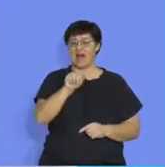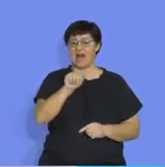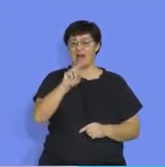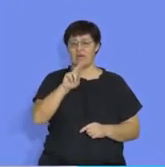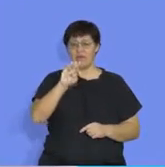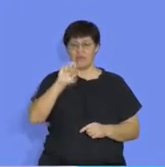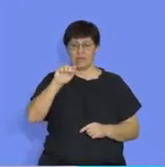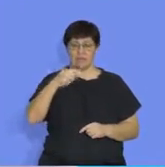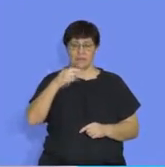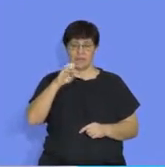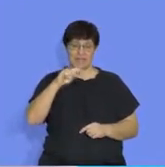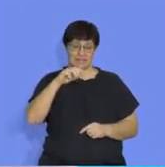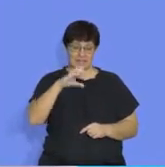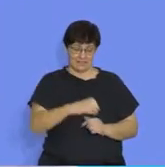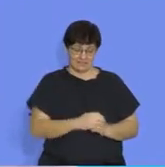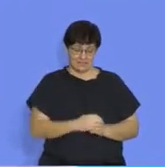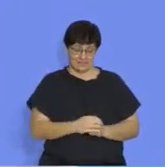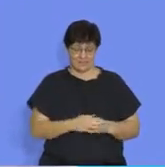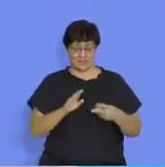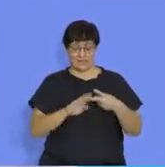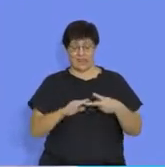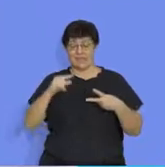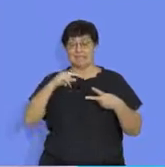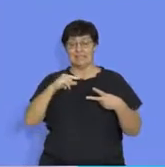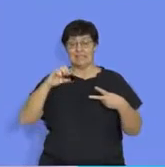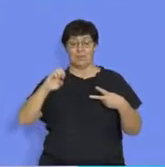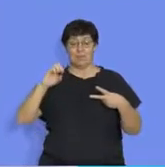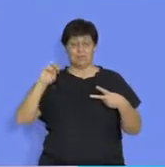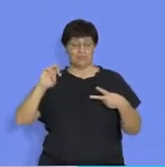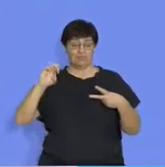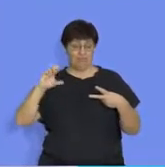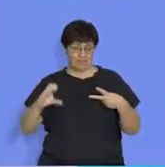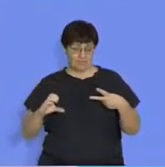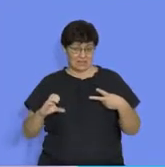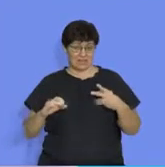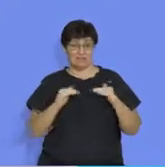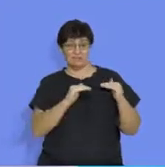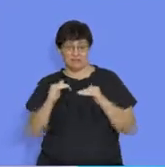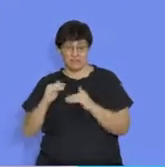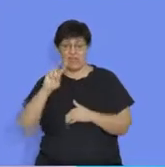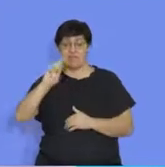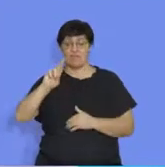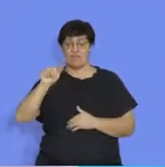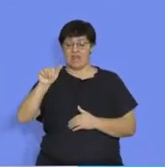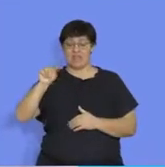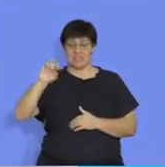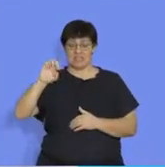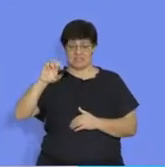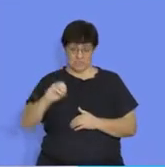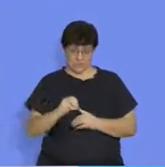arithmetic sequence. A geometric sequence has a common ratio.